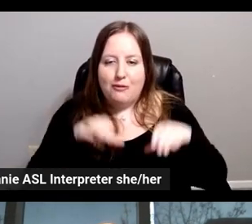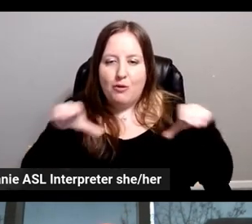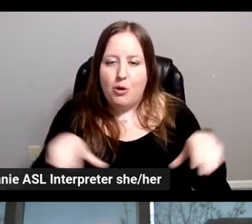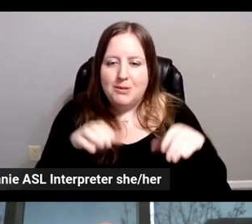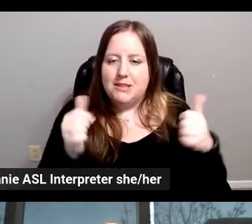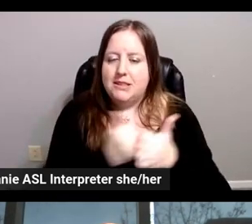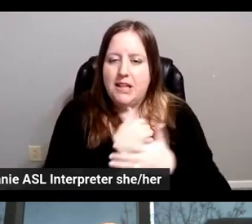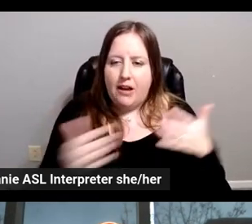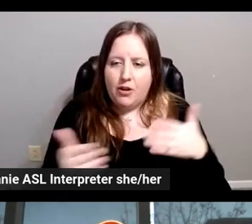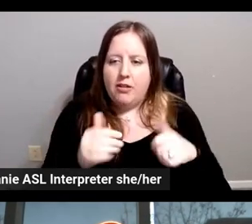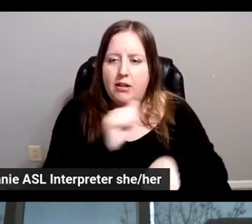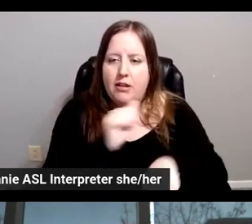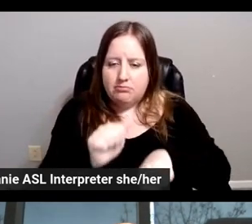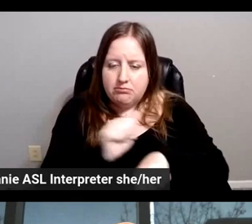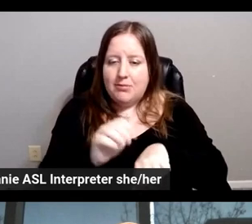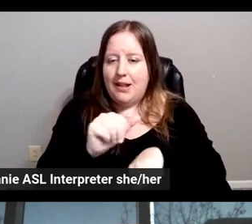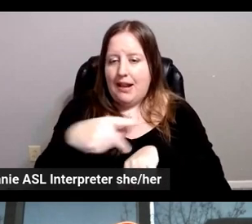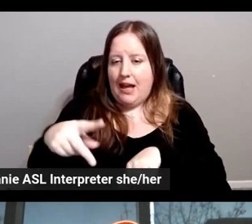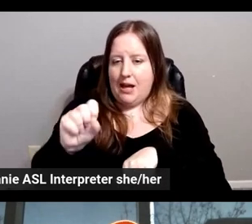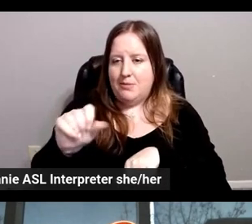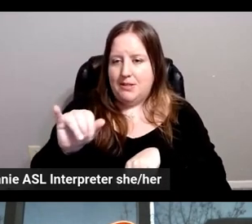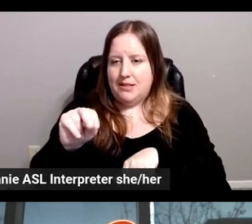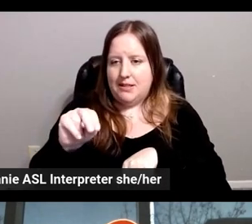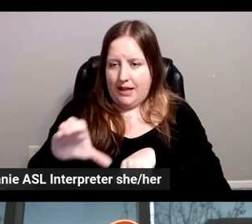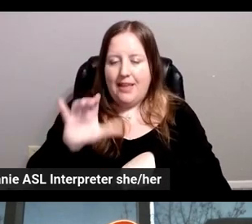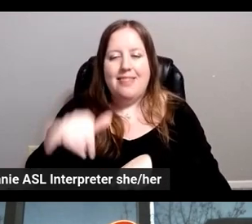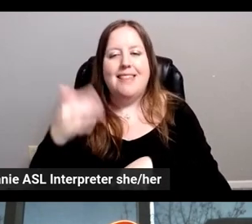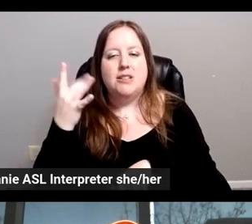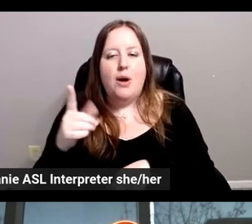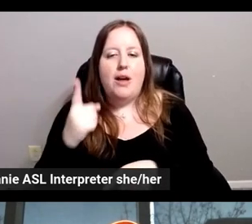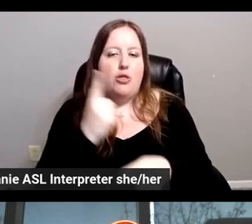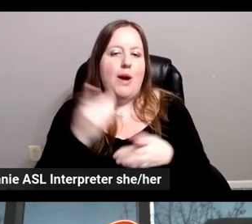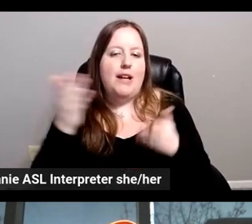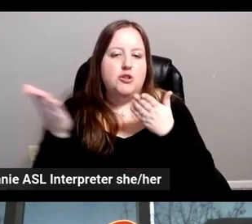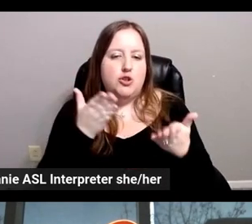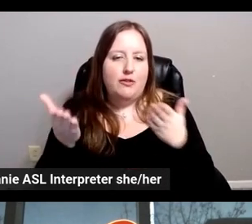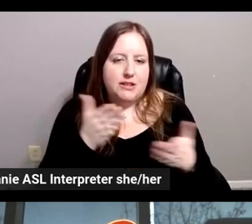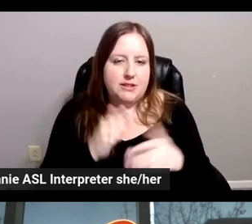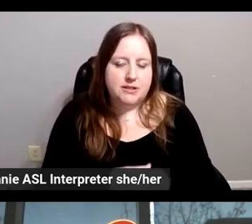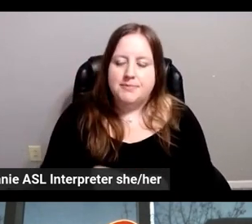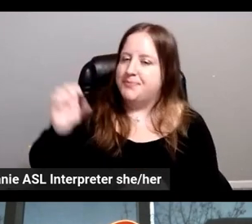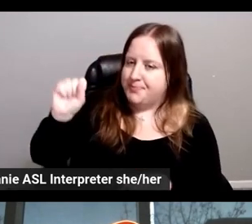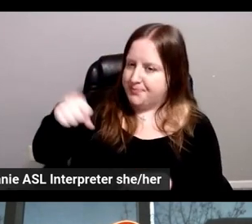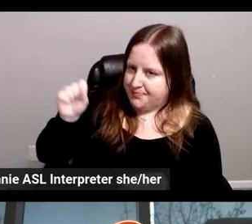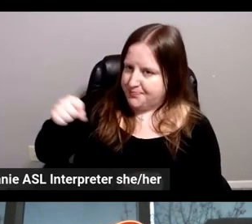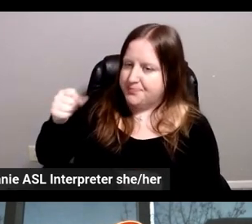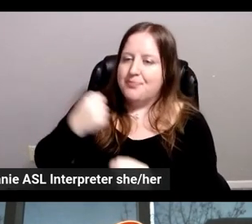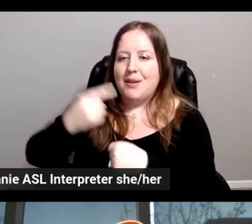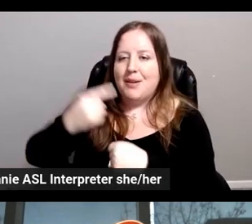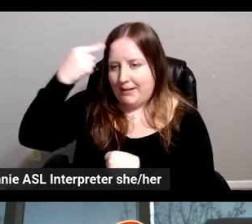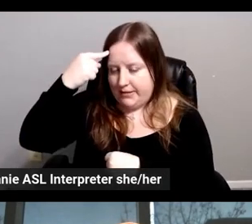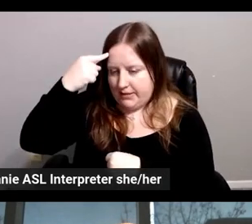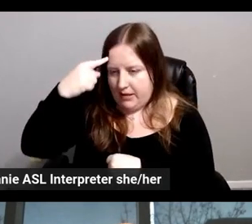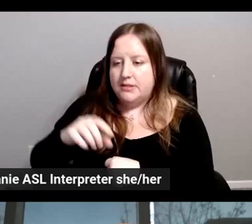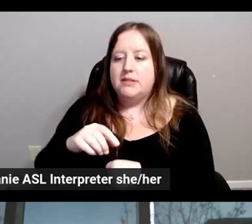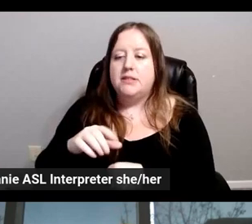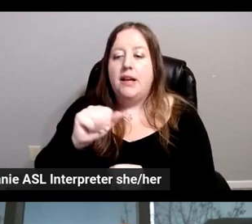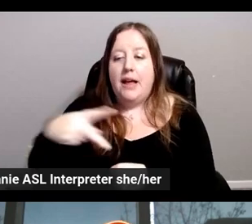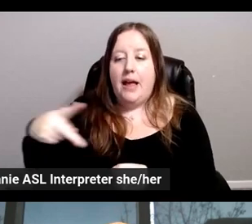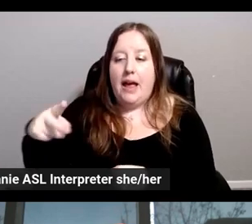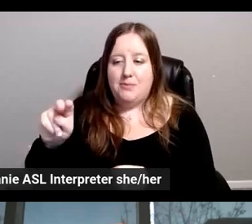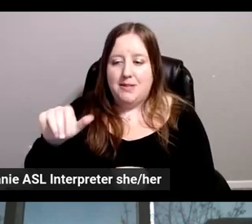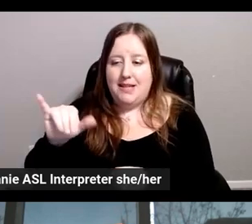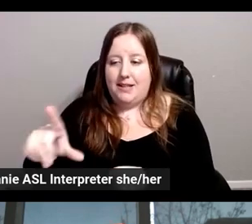everything was on AppSync. And that's why it was the right service. Yeah, certainly sounds like AppSync is at the heart of this